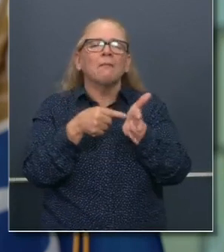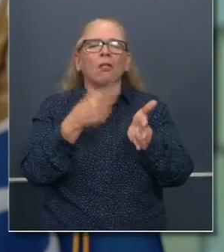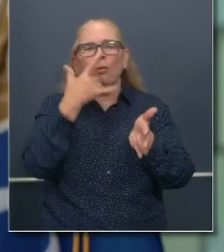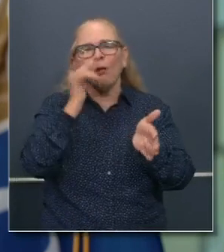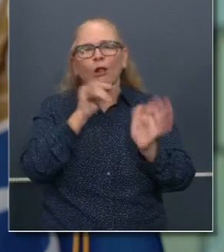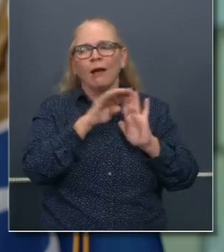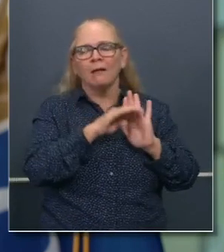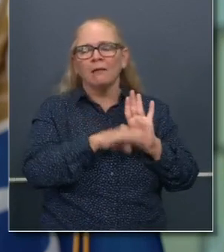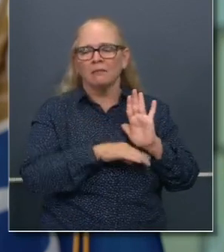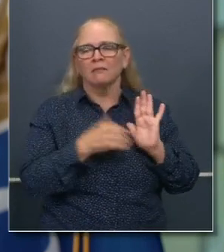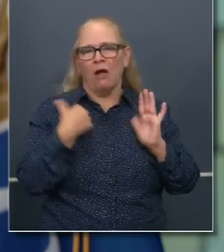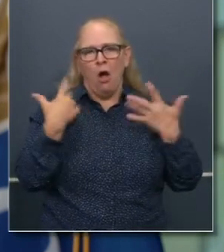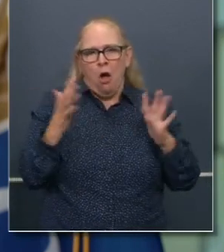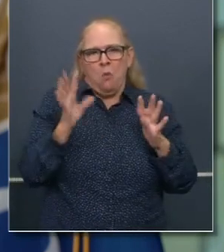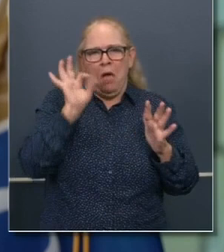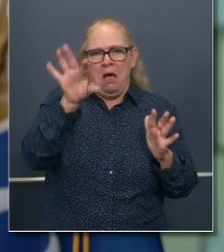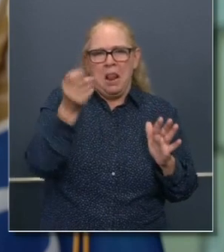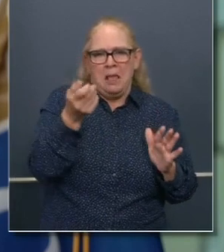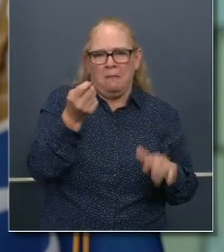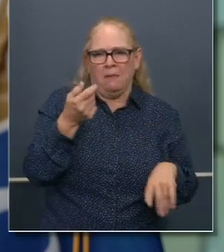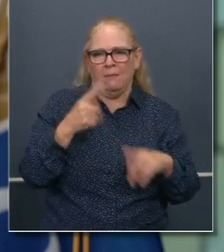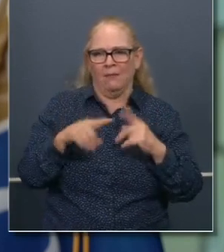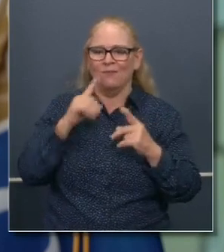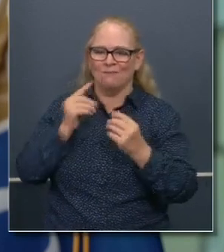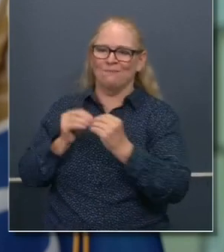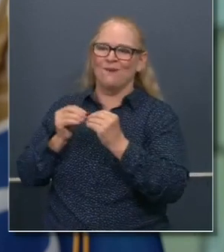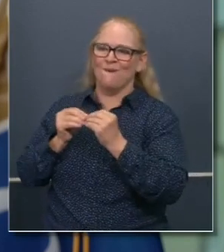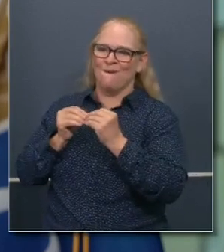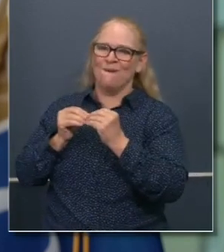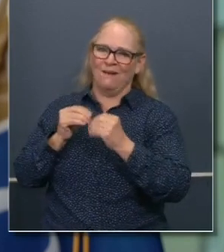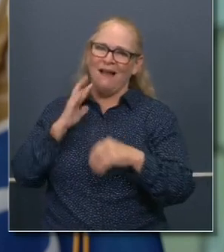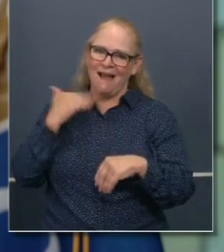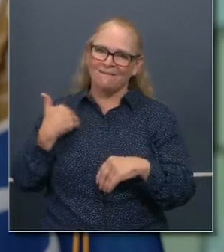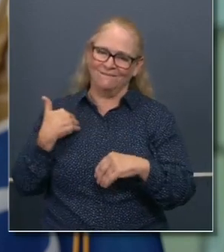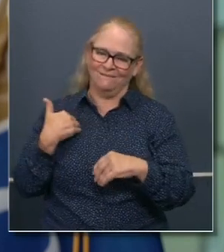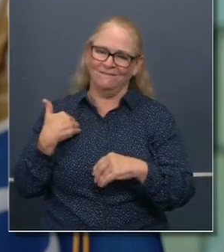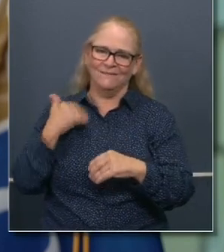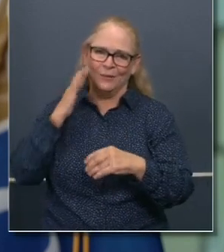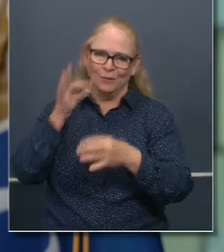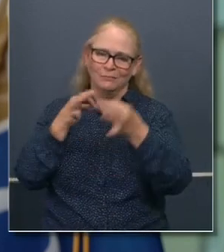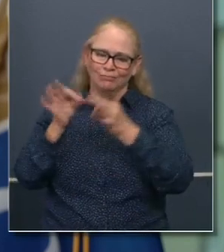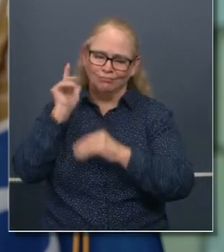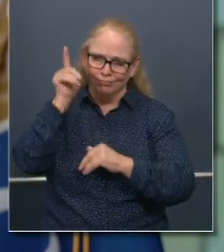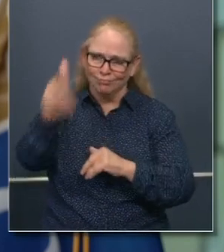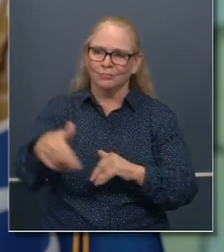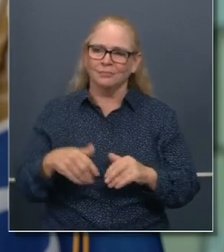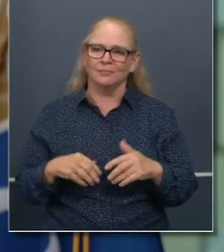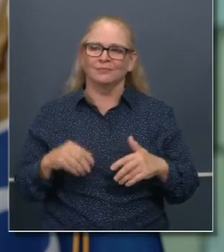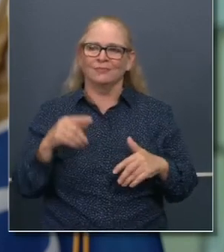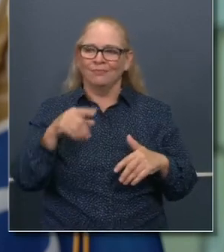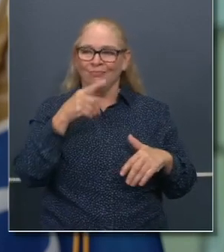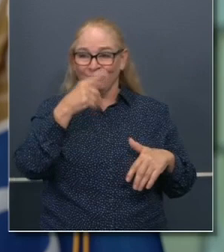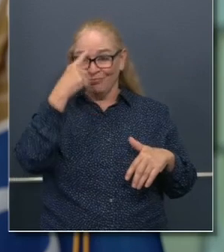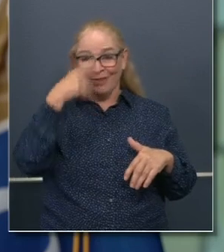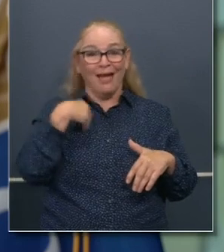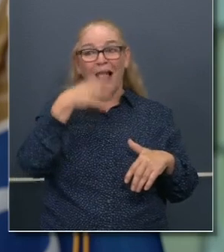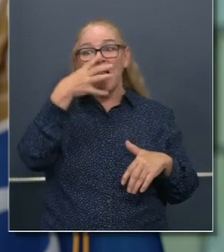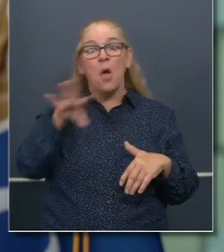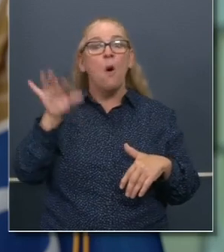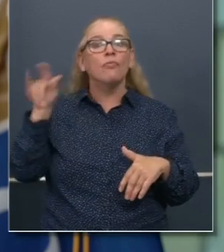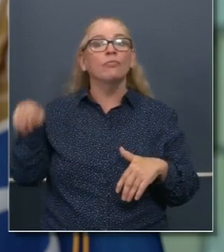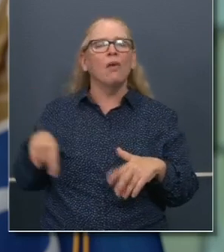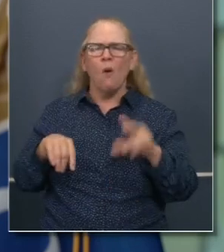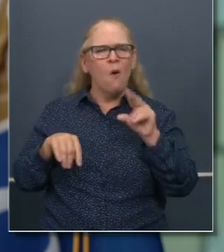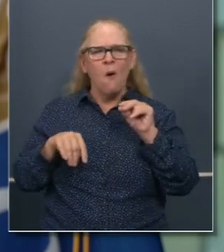know that is by no means, uh, an exclusive list of the considerations, uh, that we are advancing over the